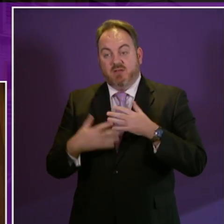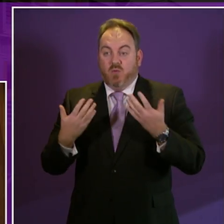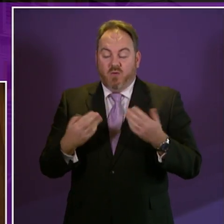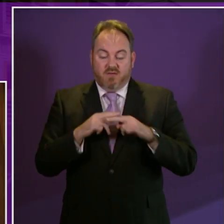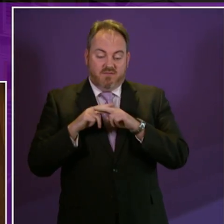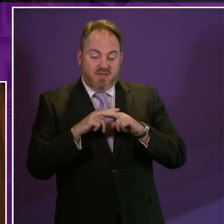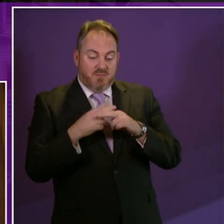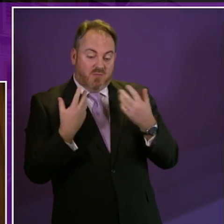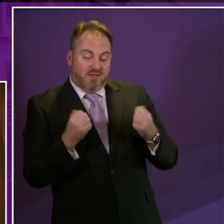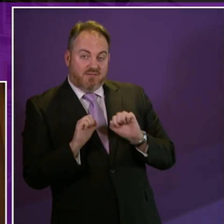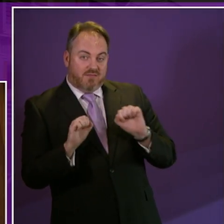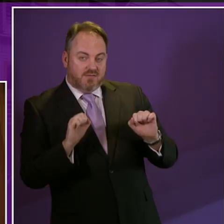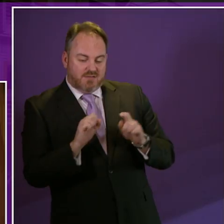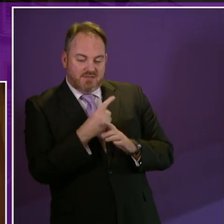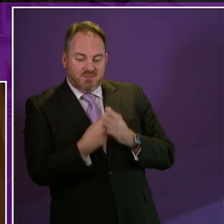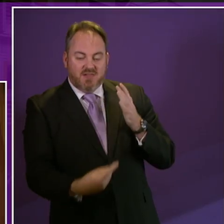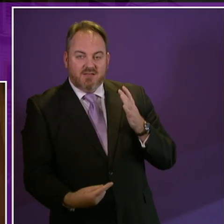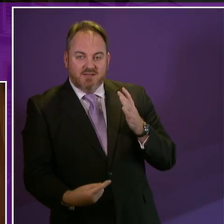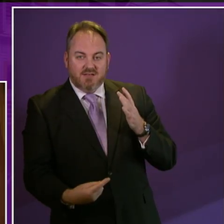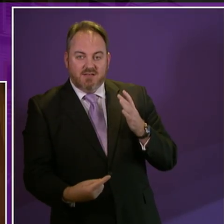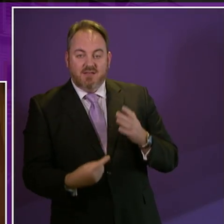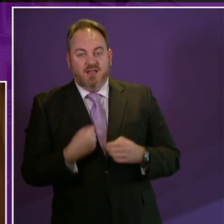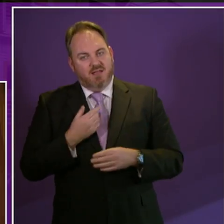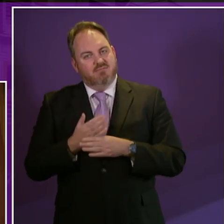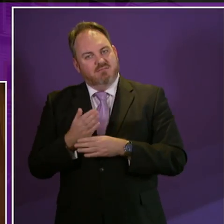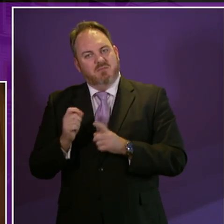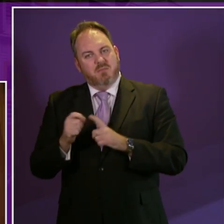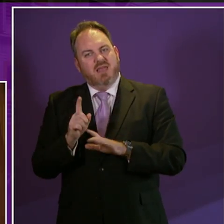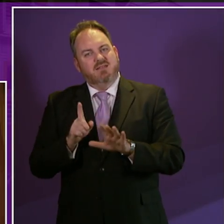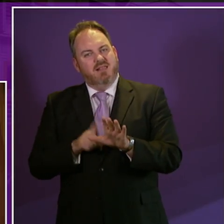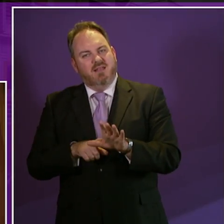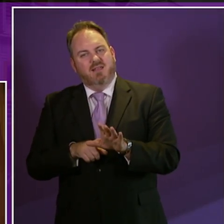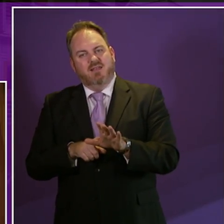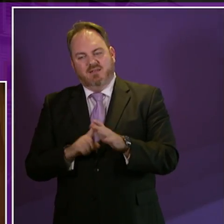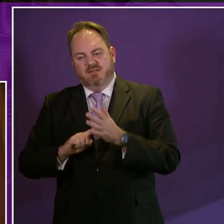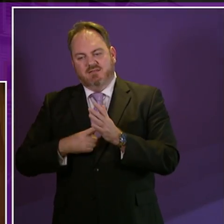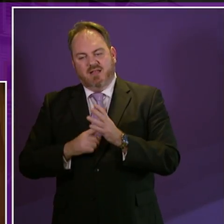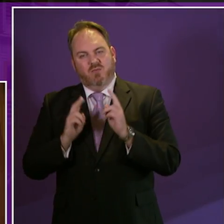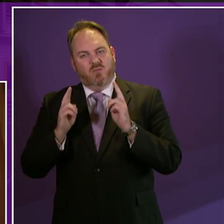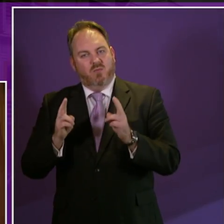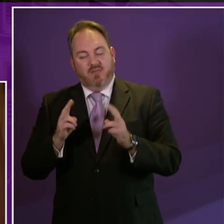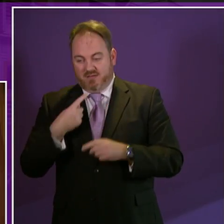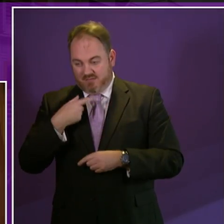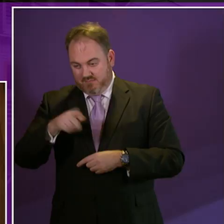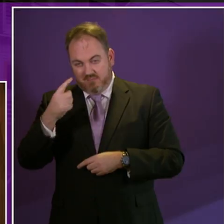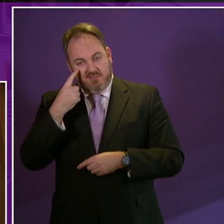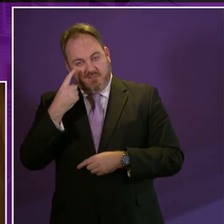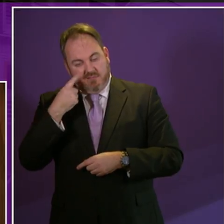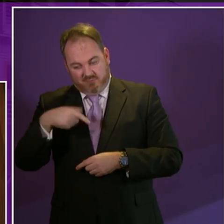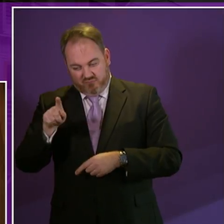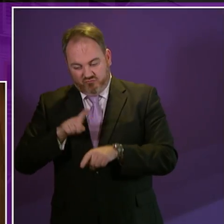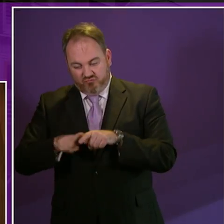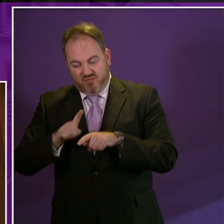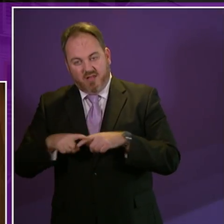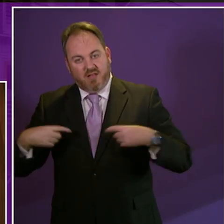I remember a Disability Awareness Day I attended in Paisley Town Hall many years ago. They asked us to either use a wheelchair or a specially designed